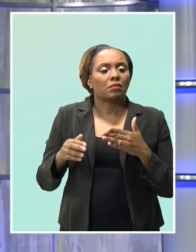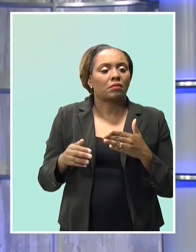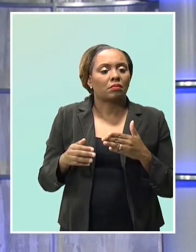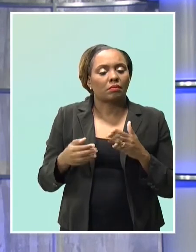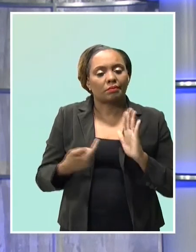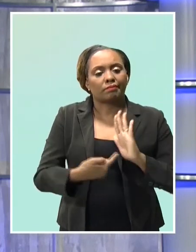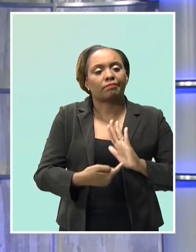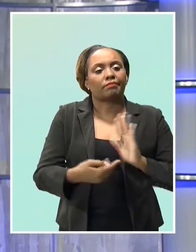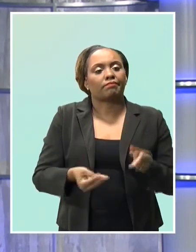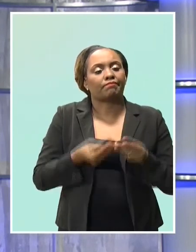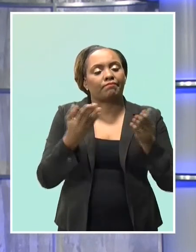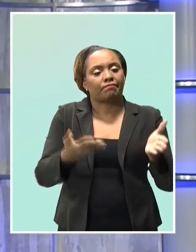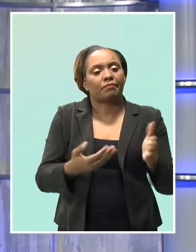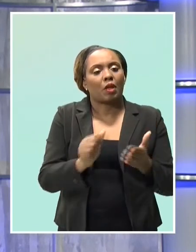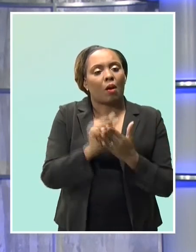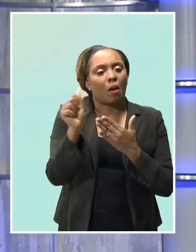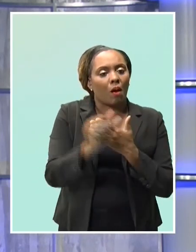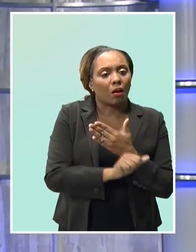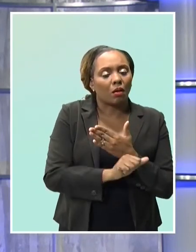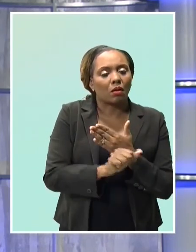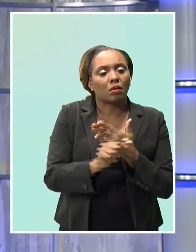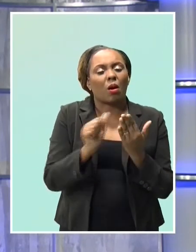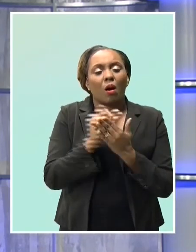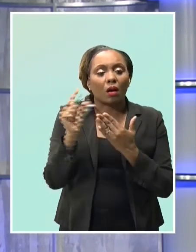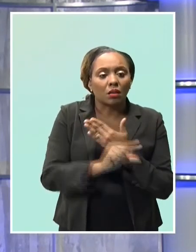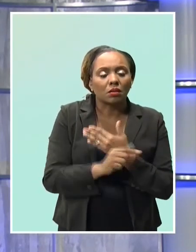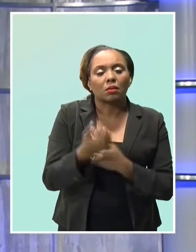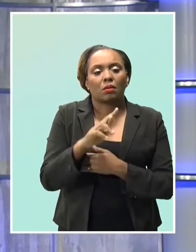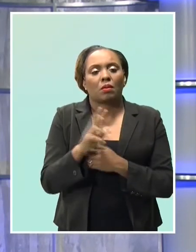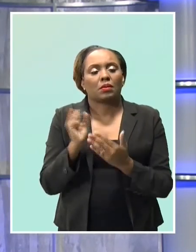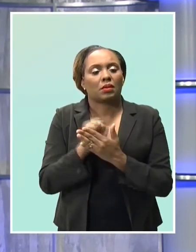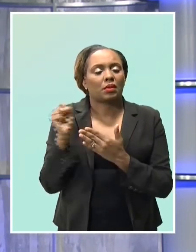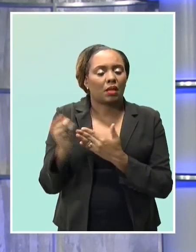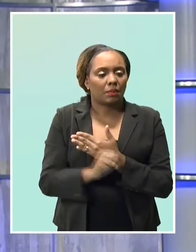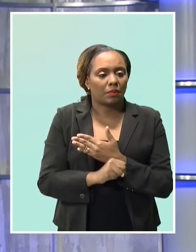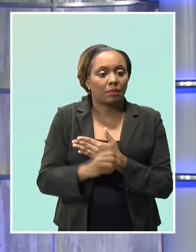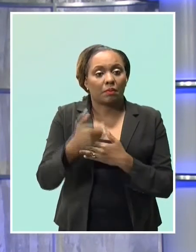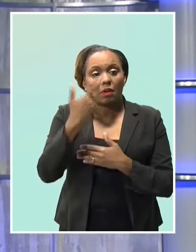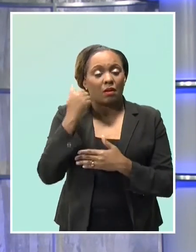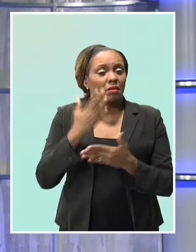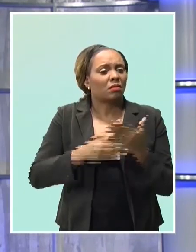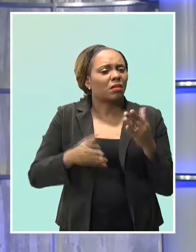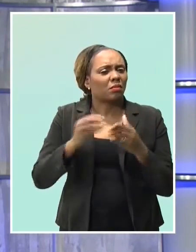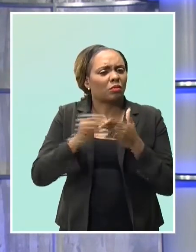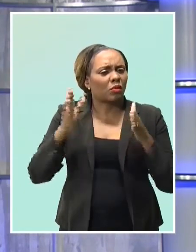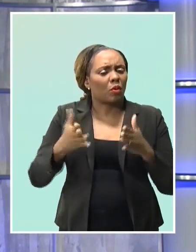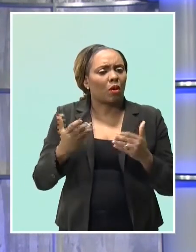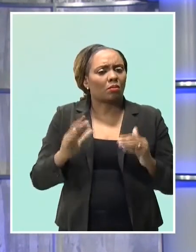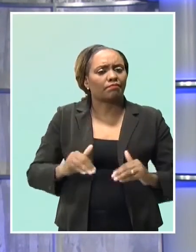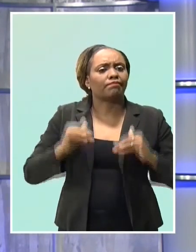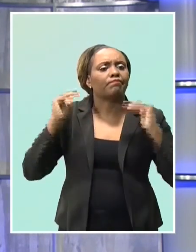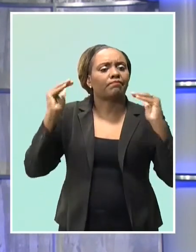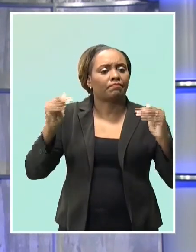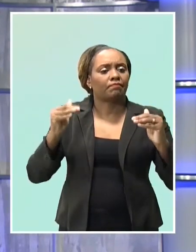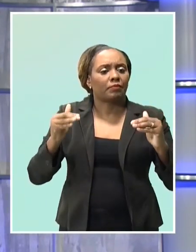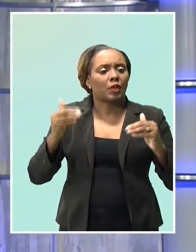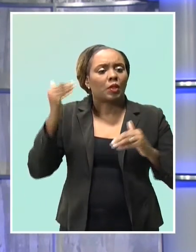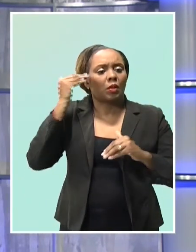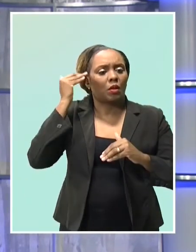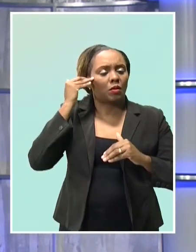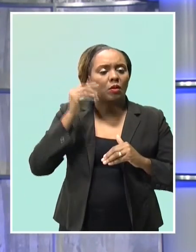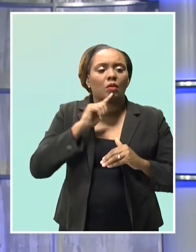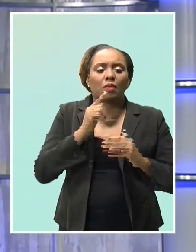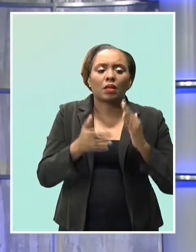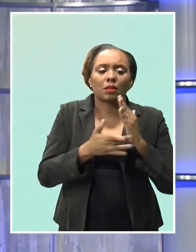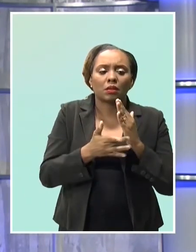so that those seeking higher education are not disadvantaged with their applications. He says COVID-19 has shown the urgency for our